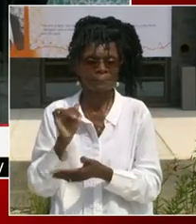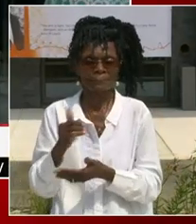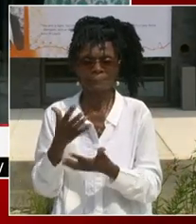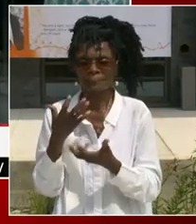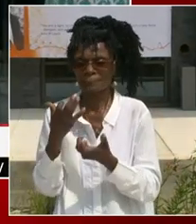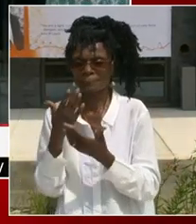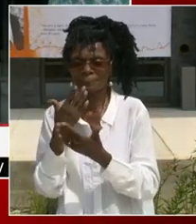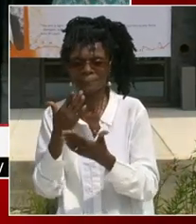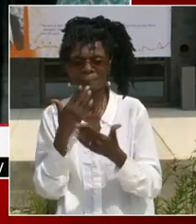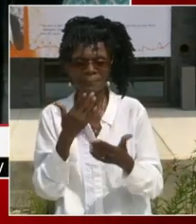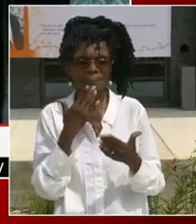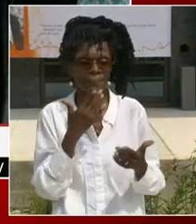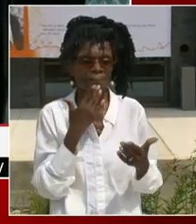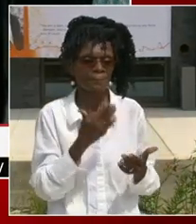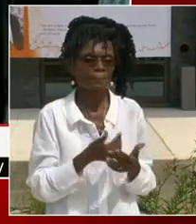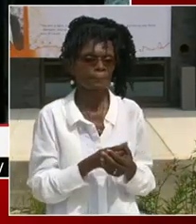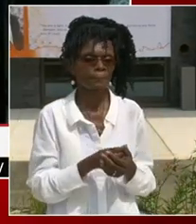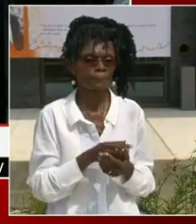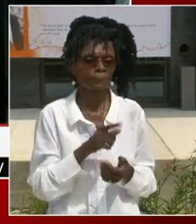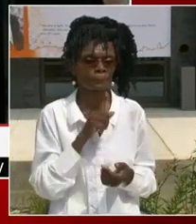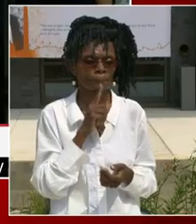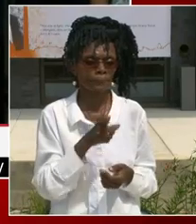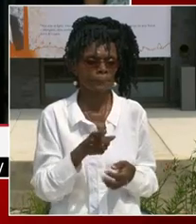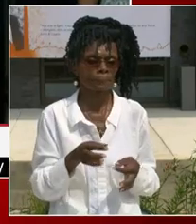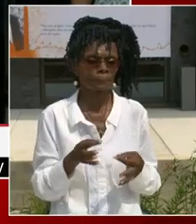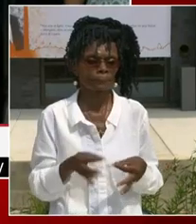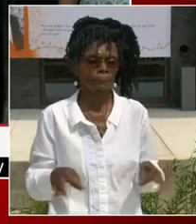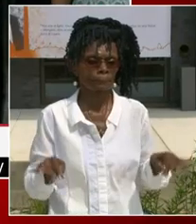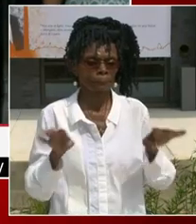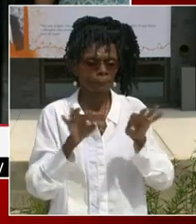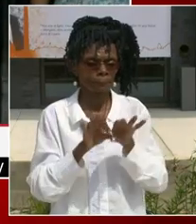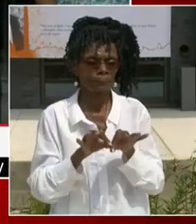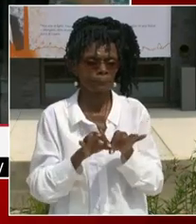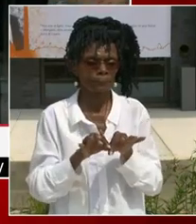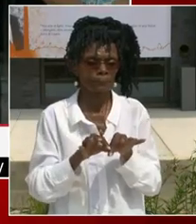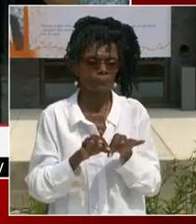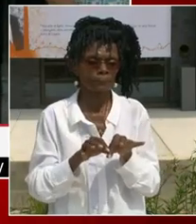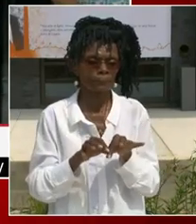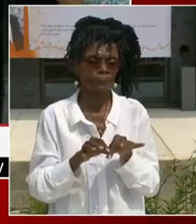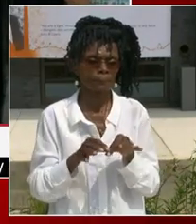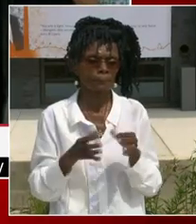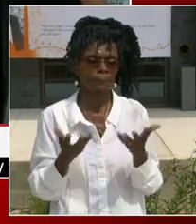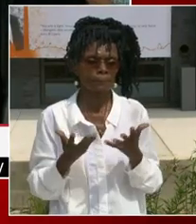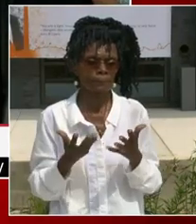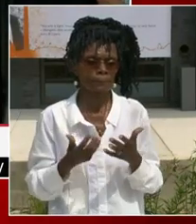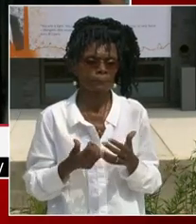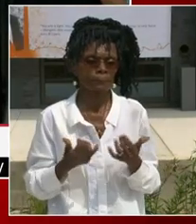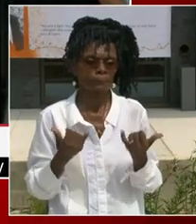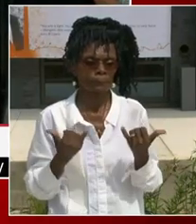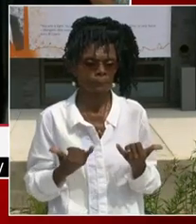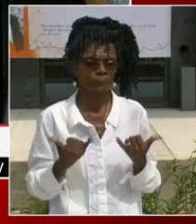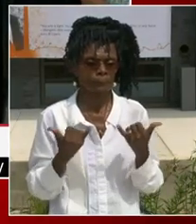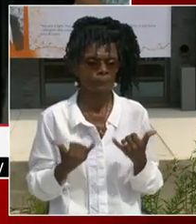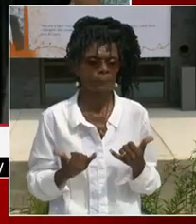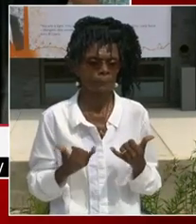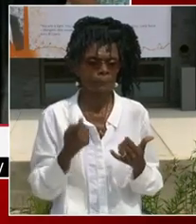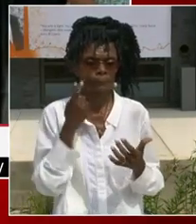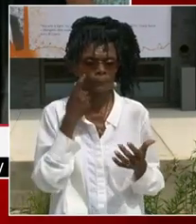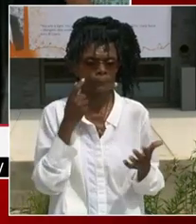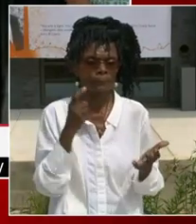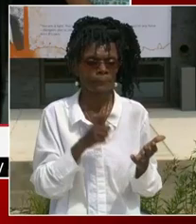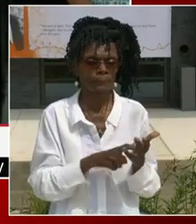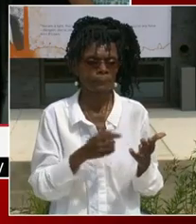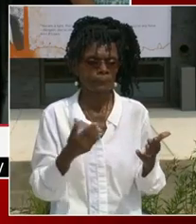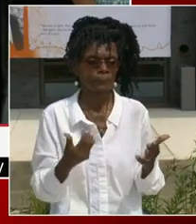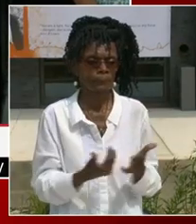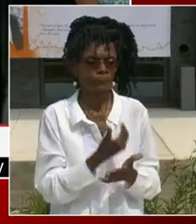that. I think it's so important as we hear, you know, that this school be named after John Lewis. I think growing up,